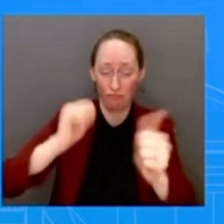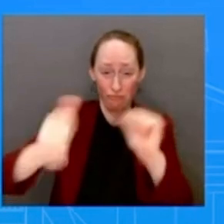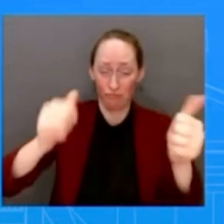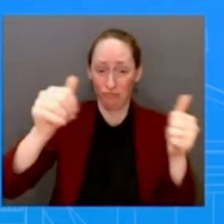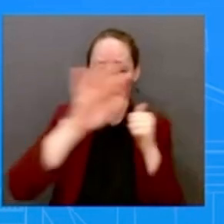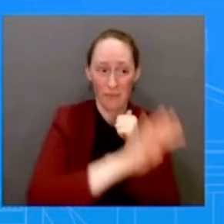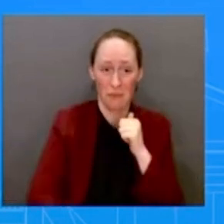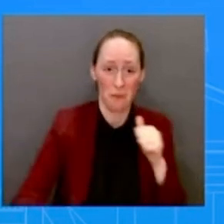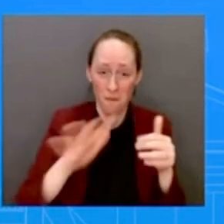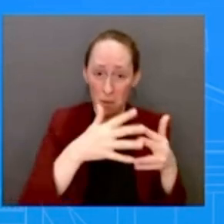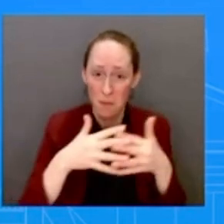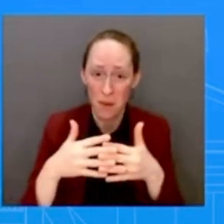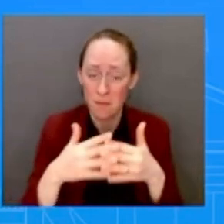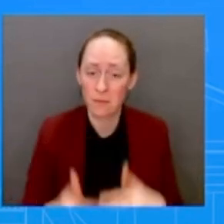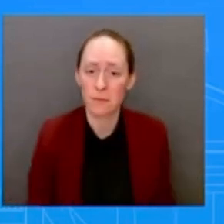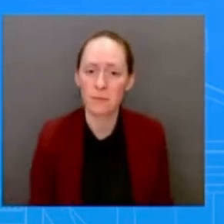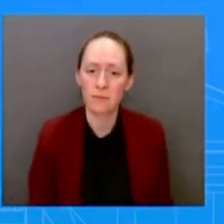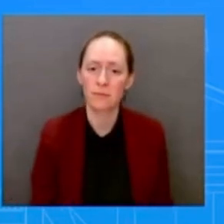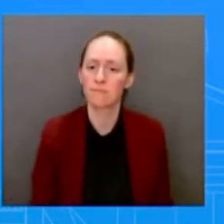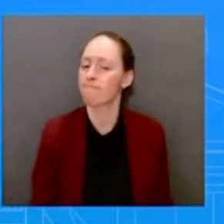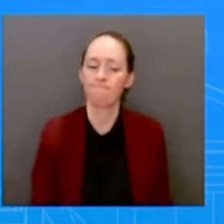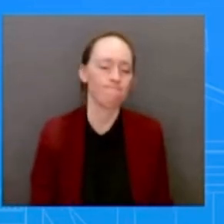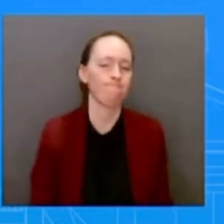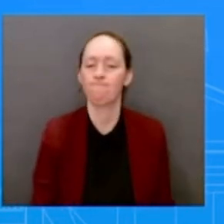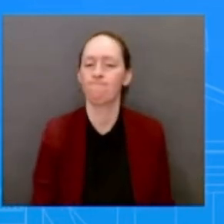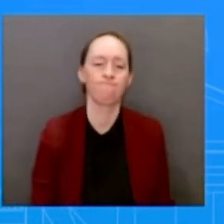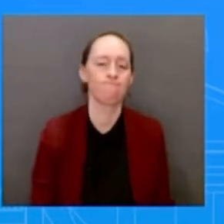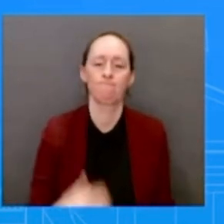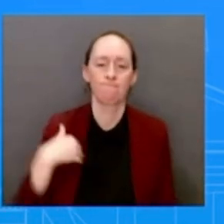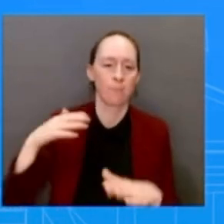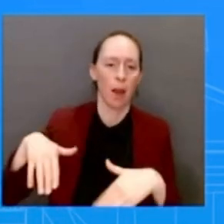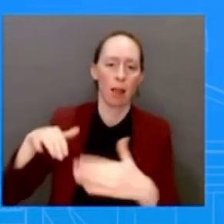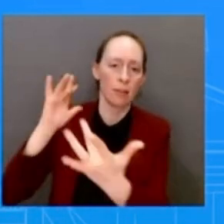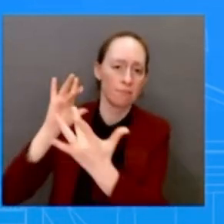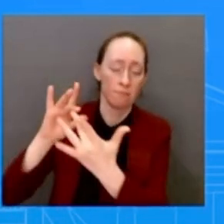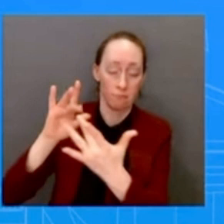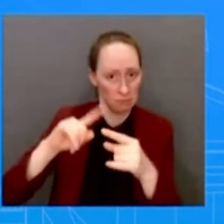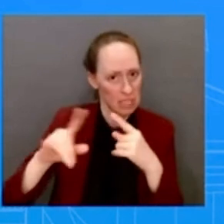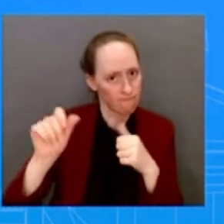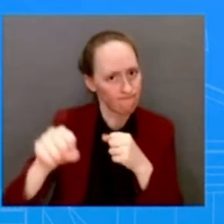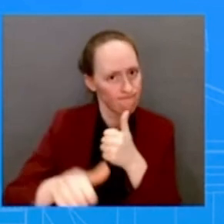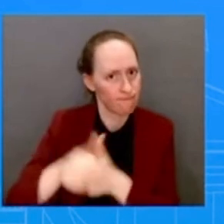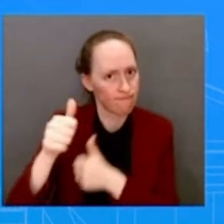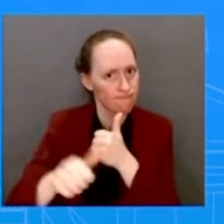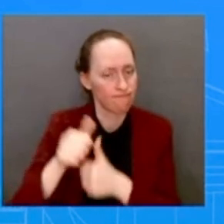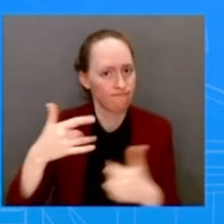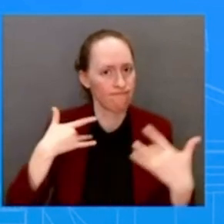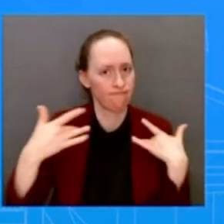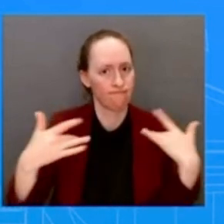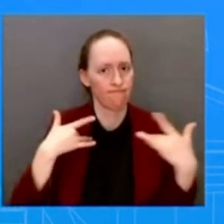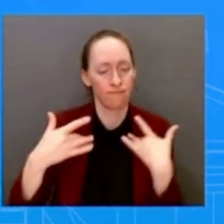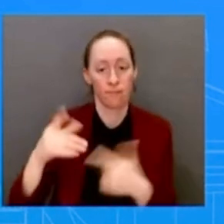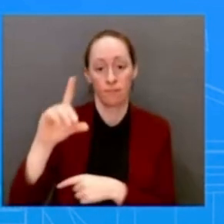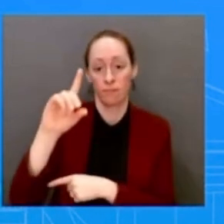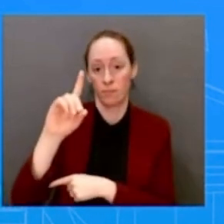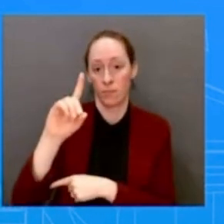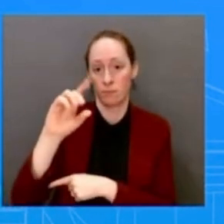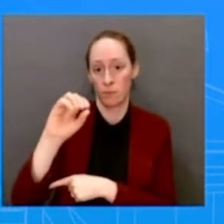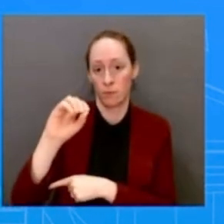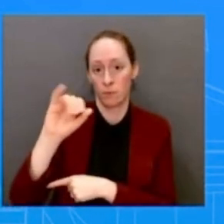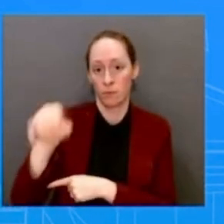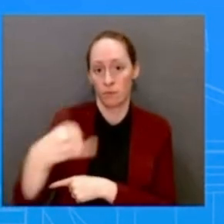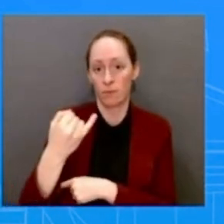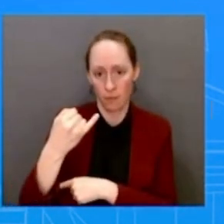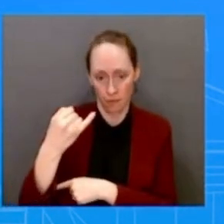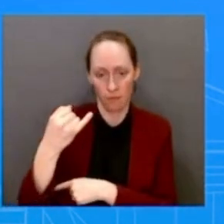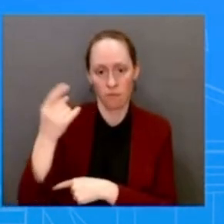and dangerous. Look, the Department of Justice has independently issued an opinion related to this. I'm not going